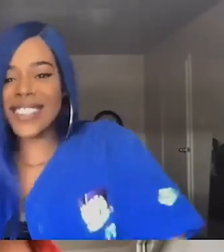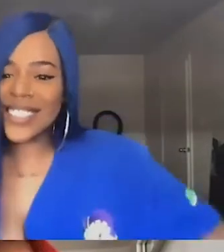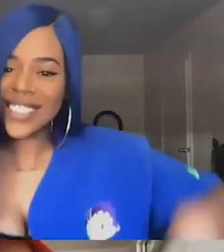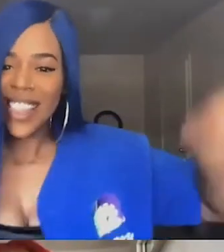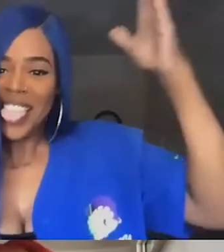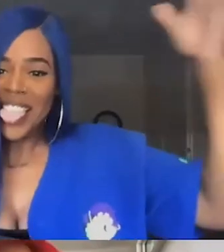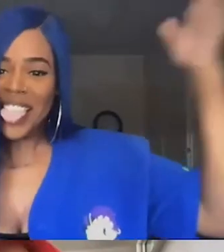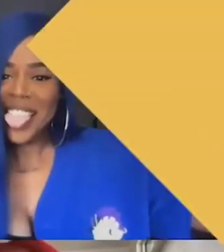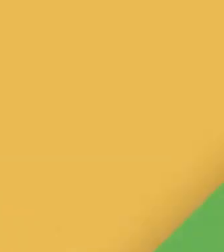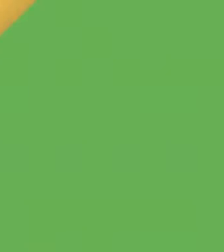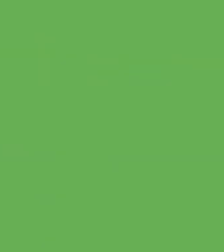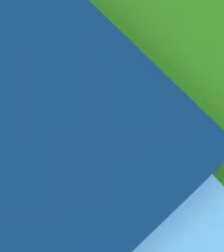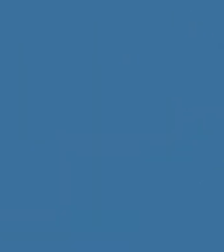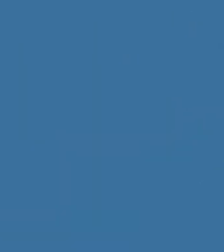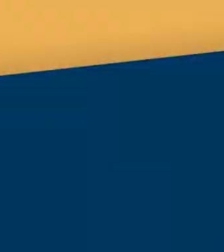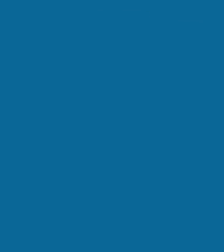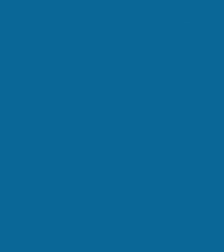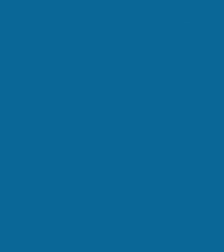Congratulations!